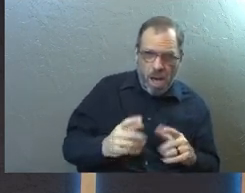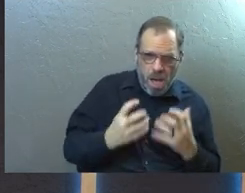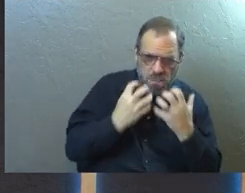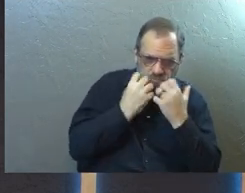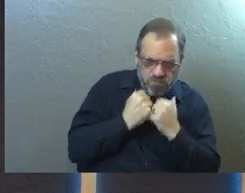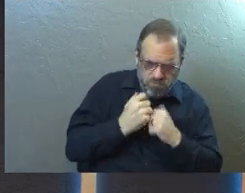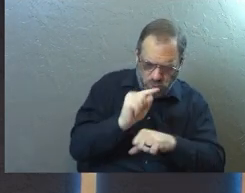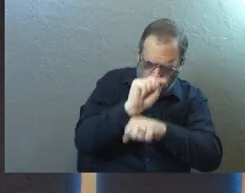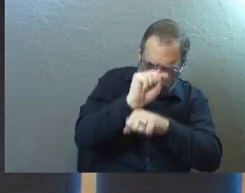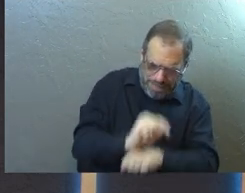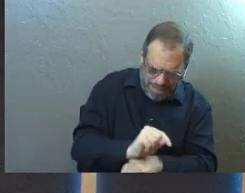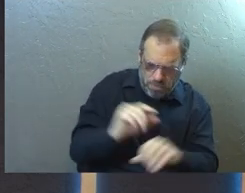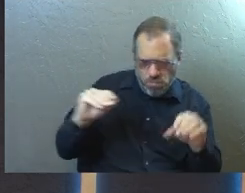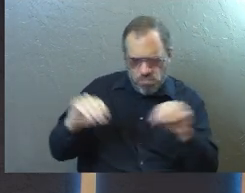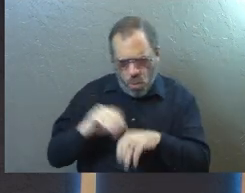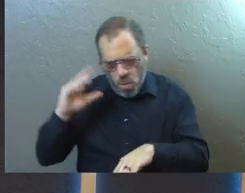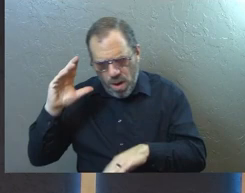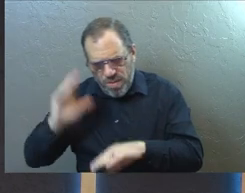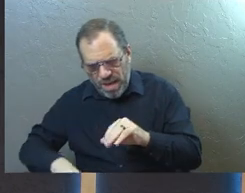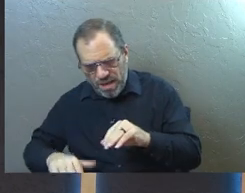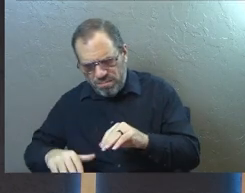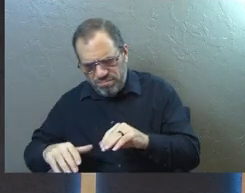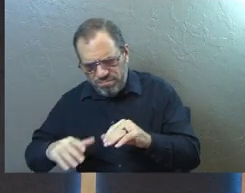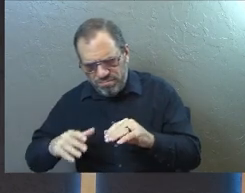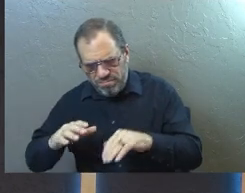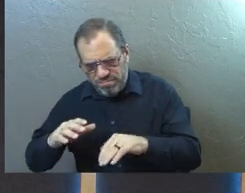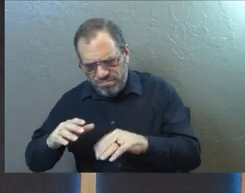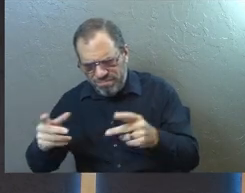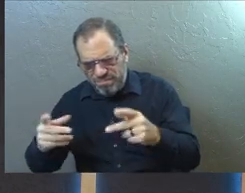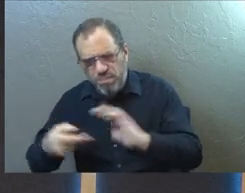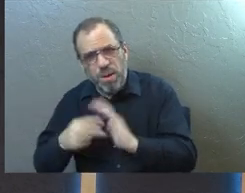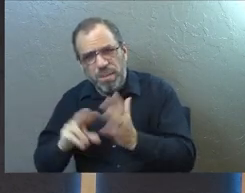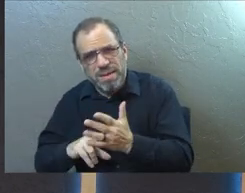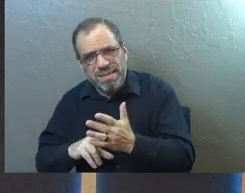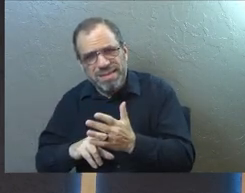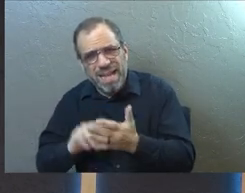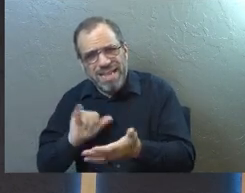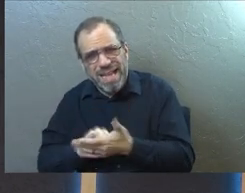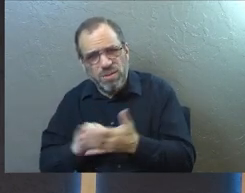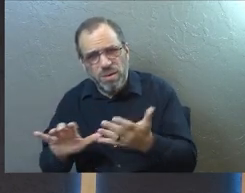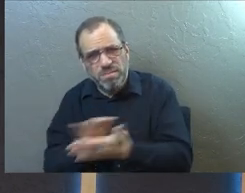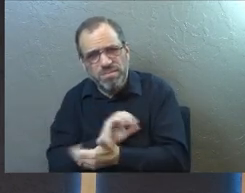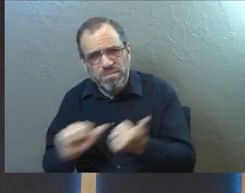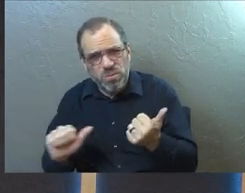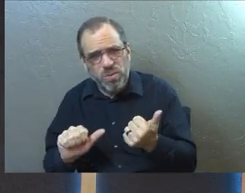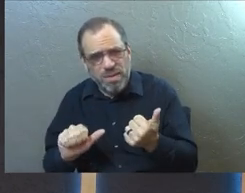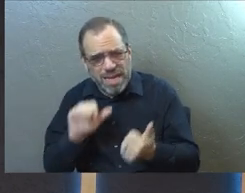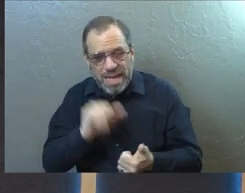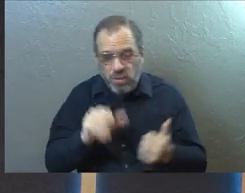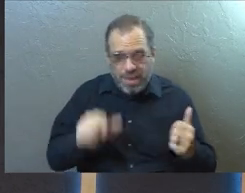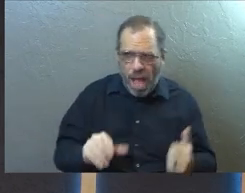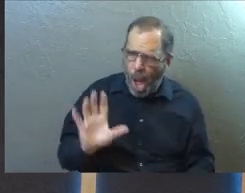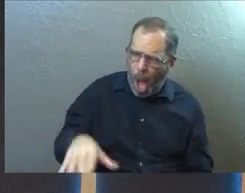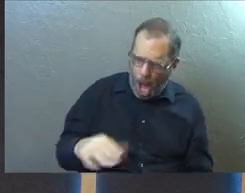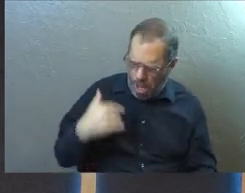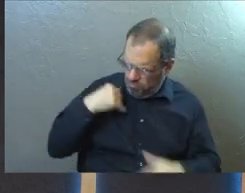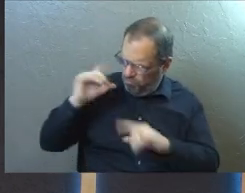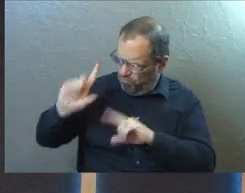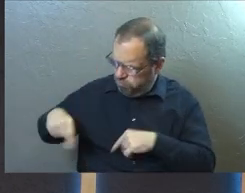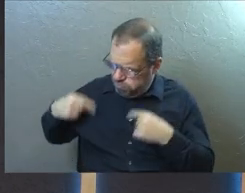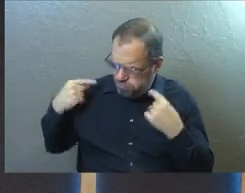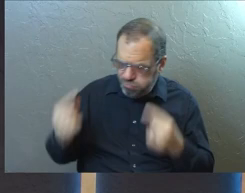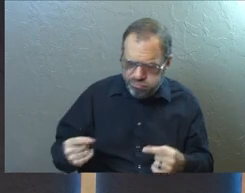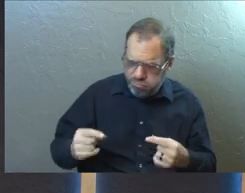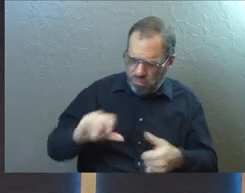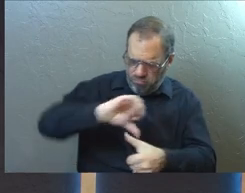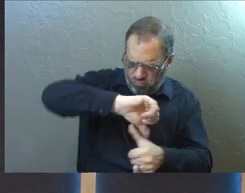tradition above its intended place, that's where things get a little broken. And that's what's happening here. saying, I think this is just